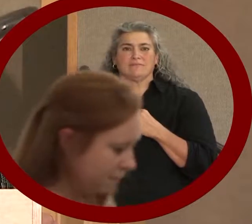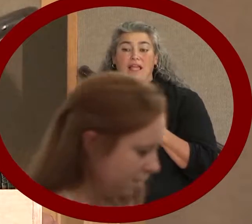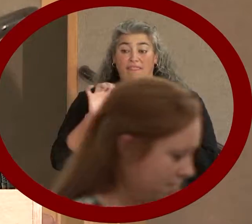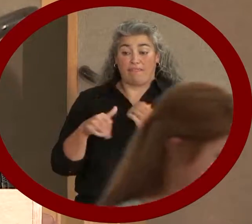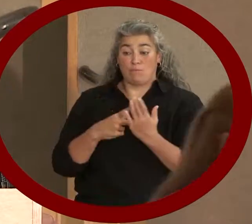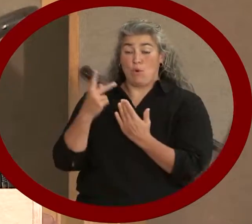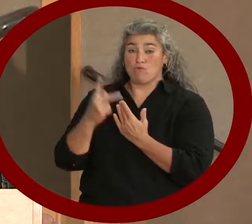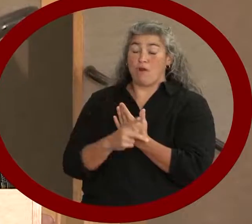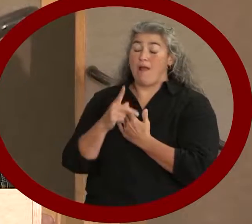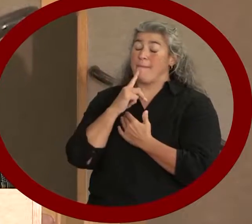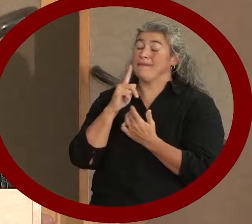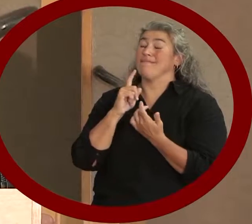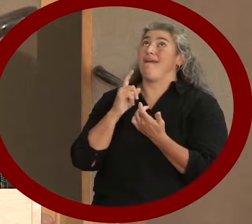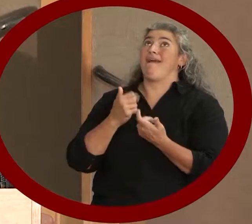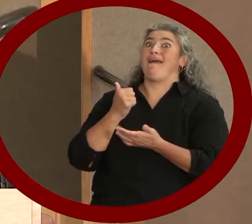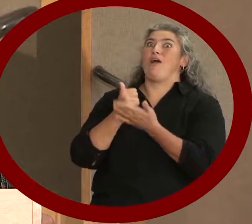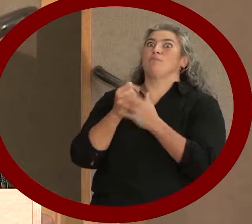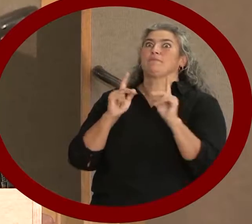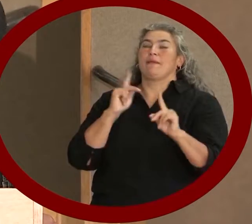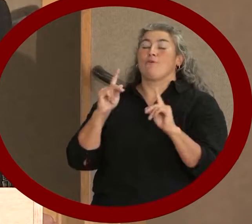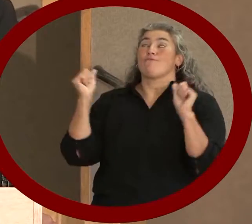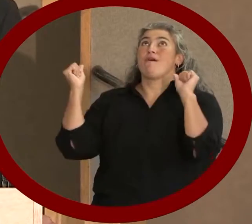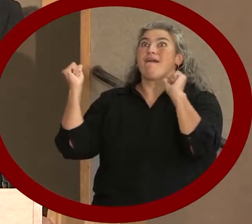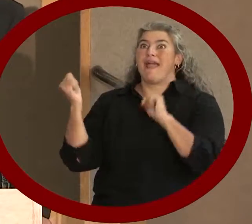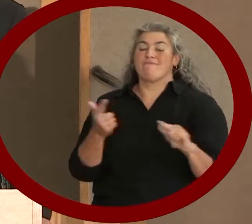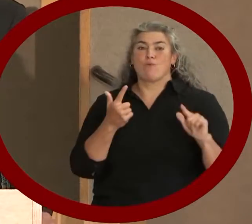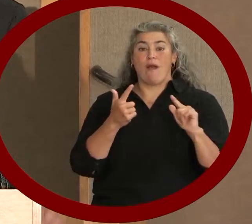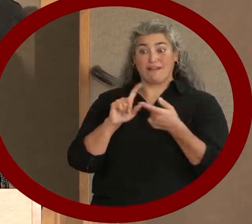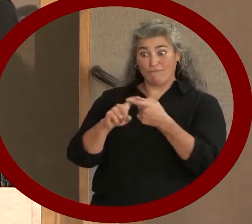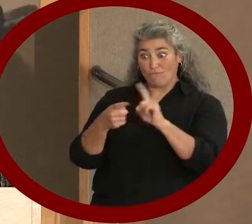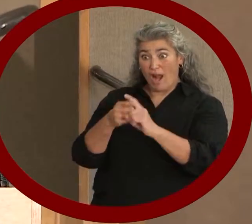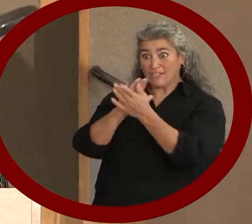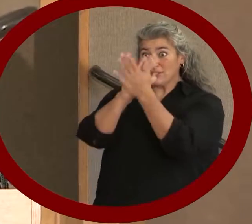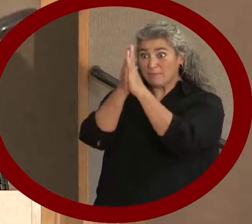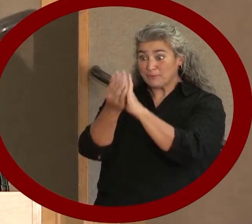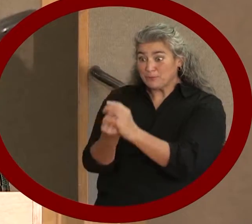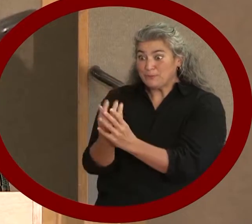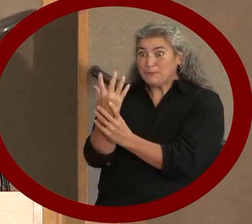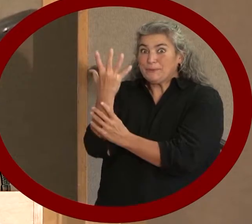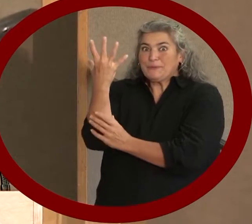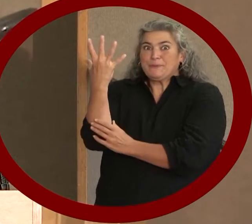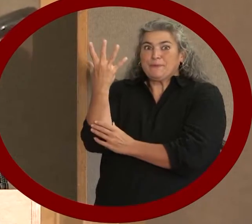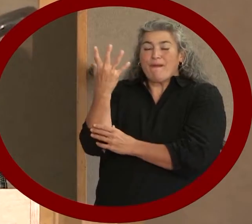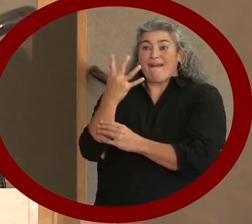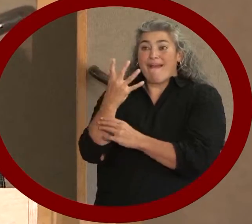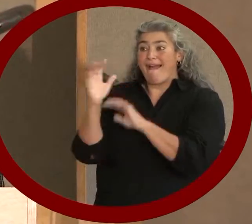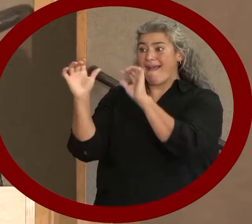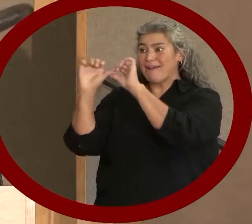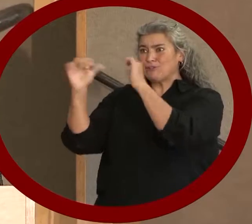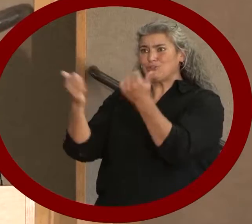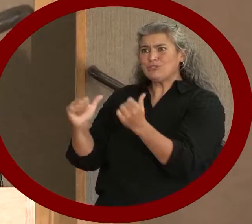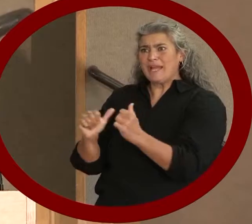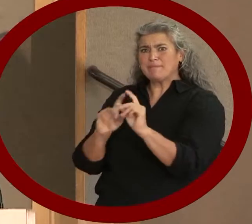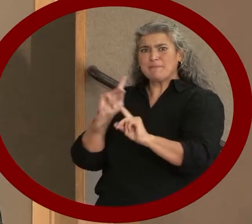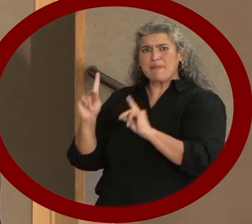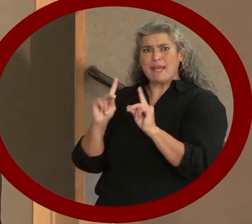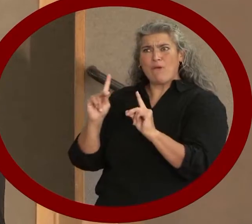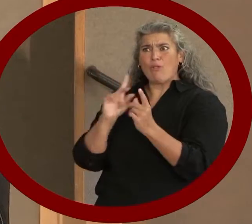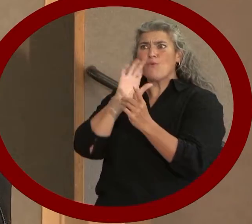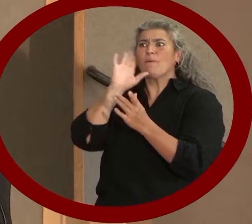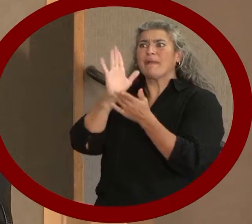for everyone who takes part in it. It makes a place for friendships to grow, shapes the character of tomorrow's decision makers,